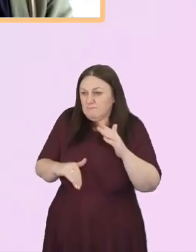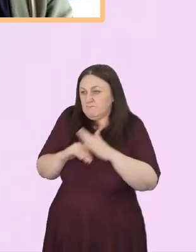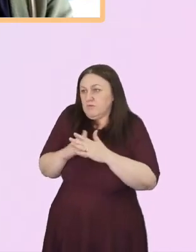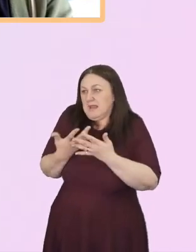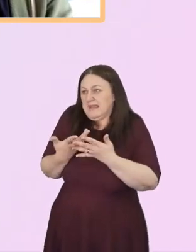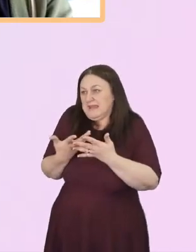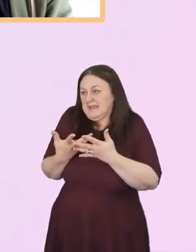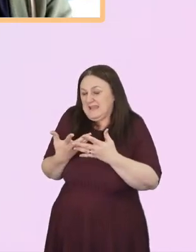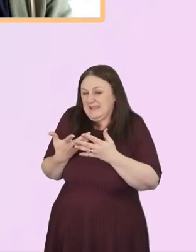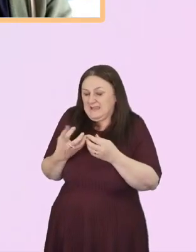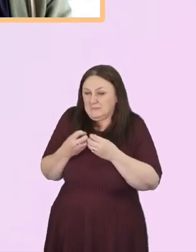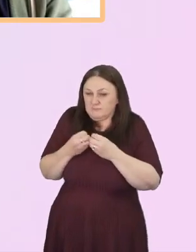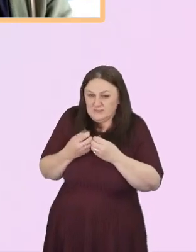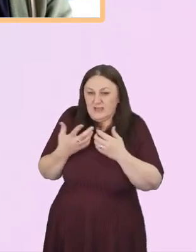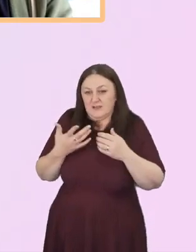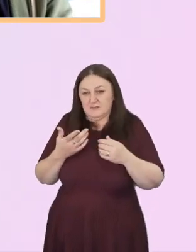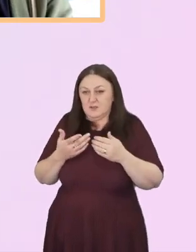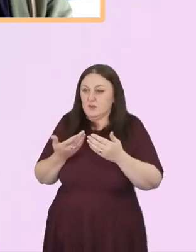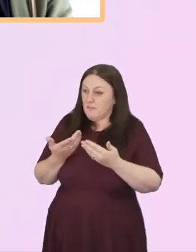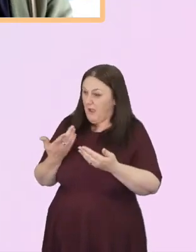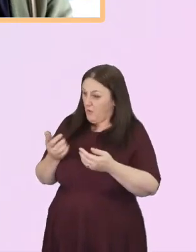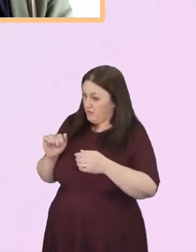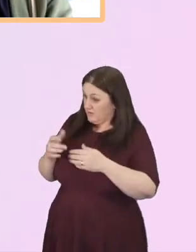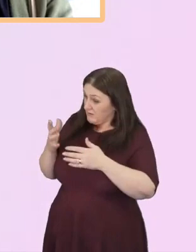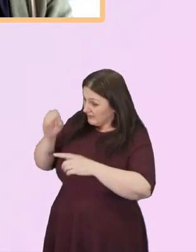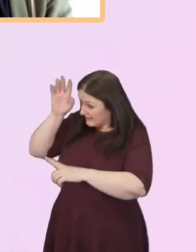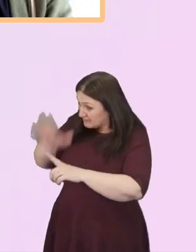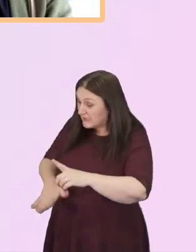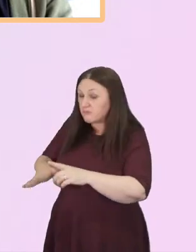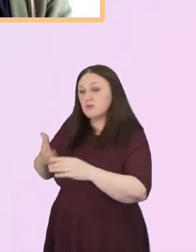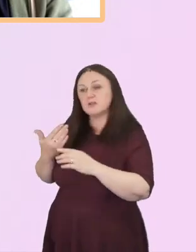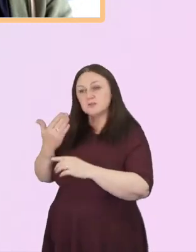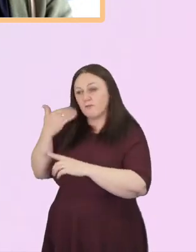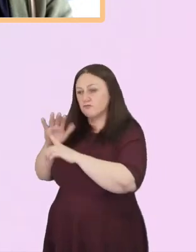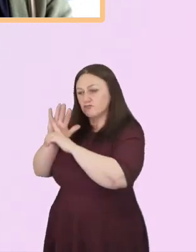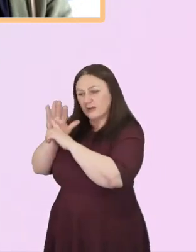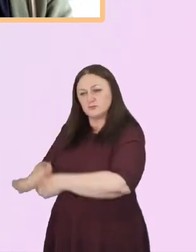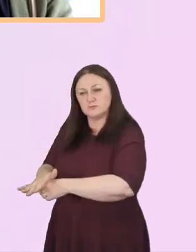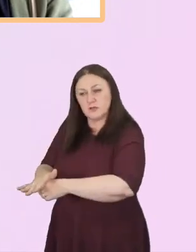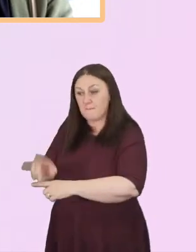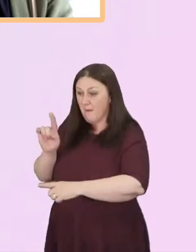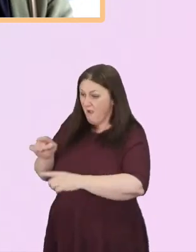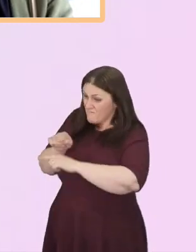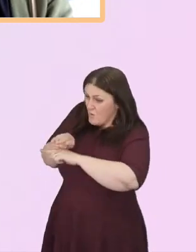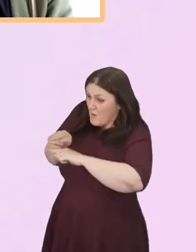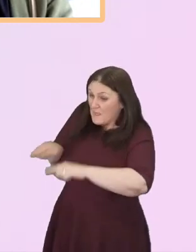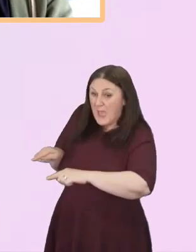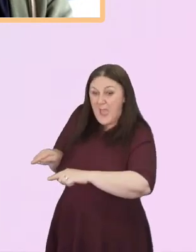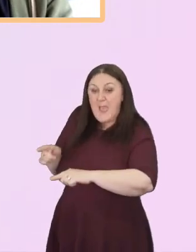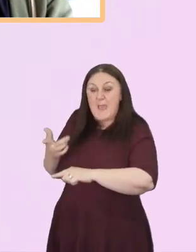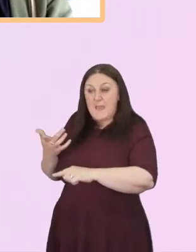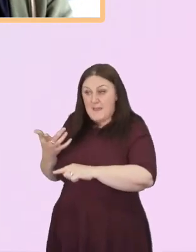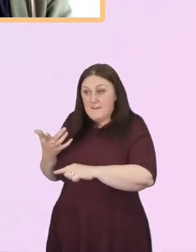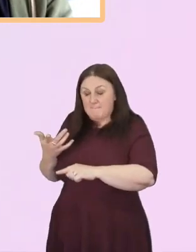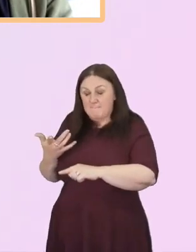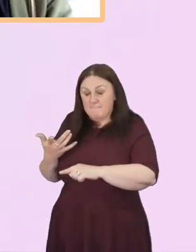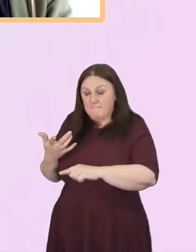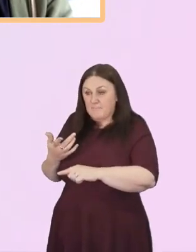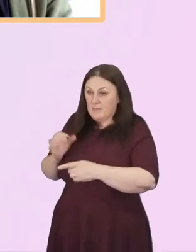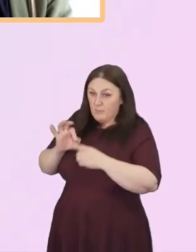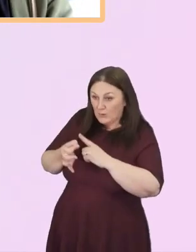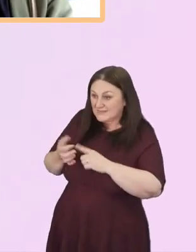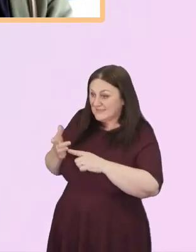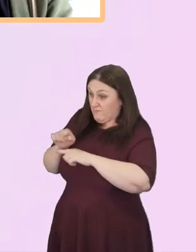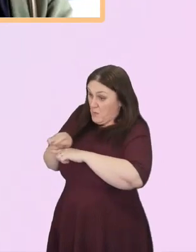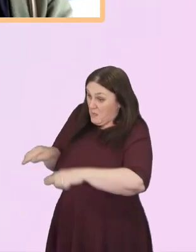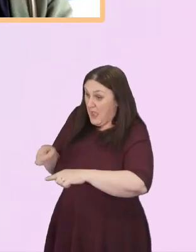a group of people who are really suffering discrimination on a continuous scale, and whose lives